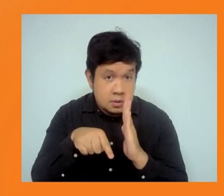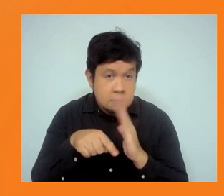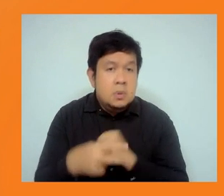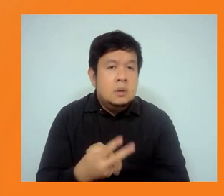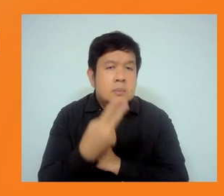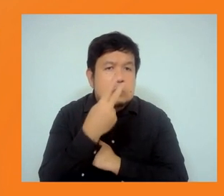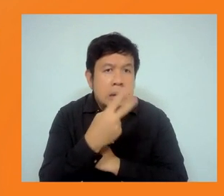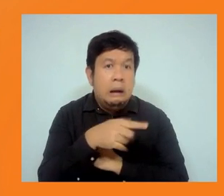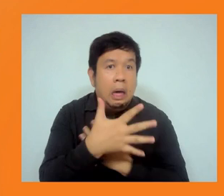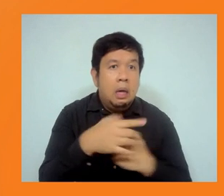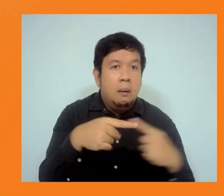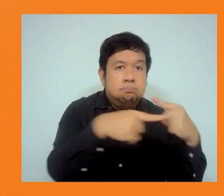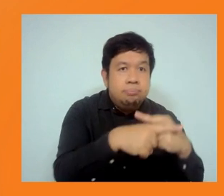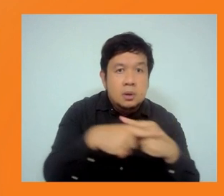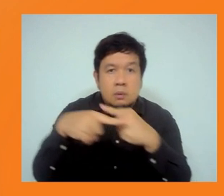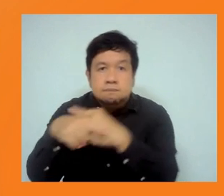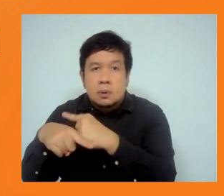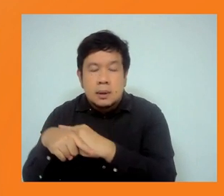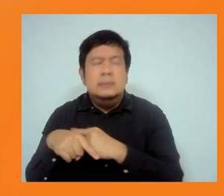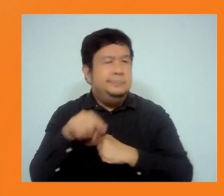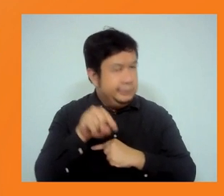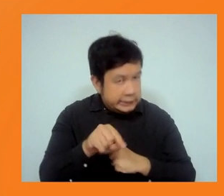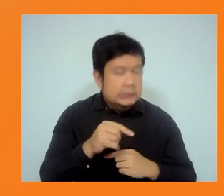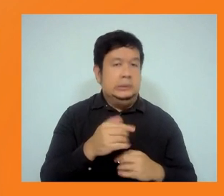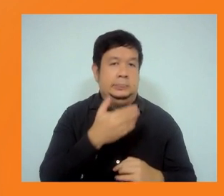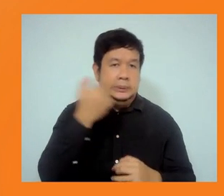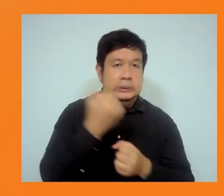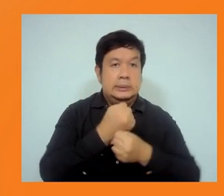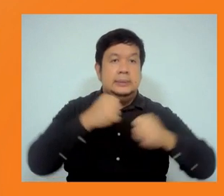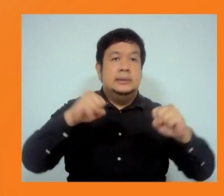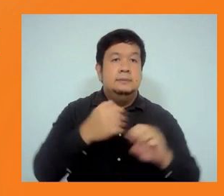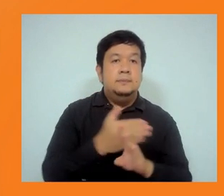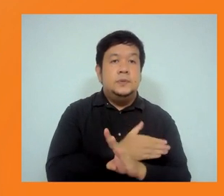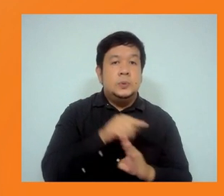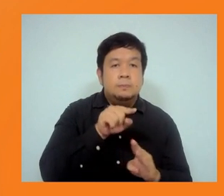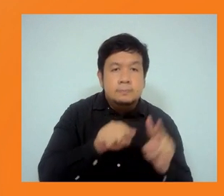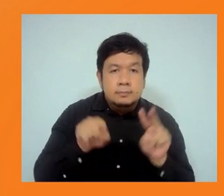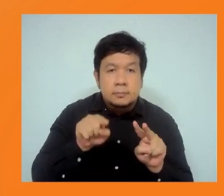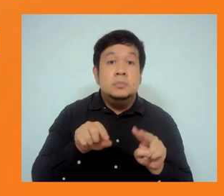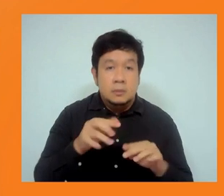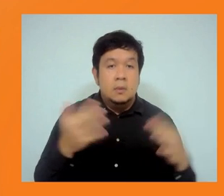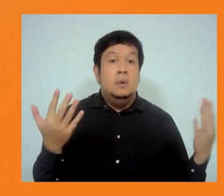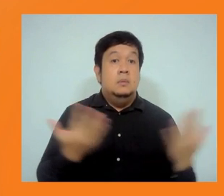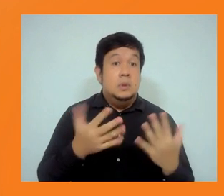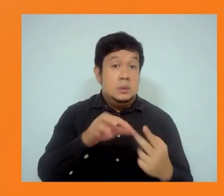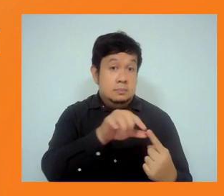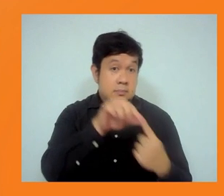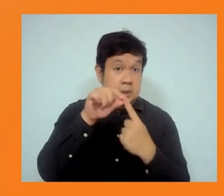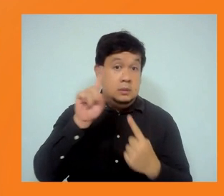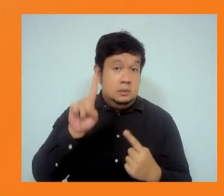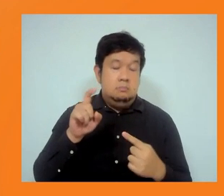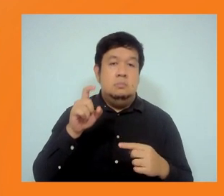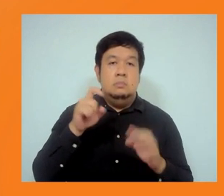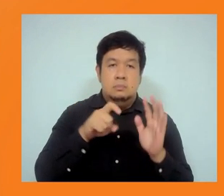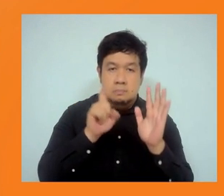fragility and governance, plus special needs, for example, the implementation of projects in small island developing